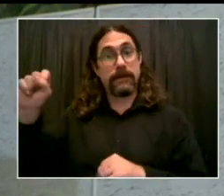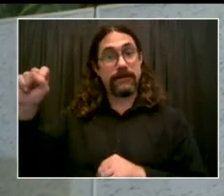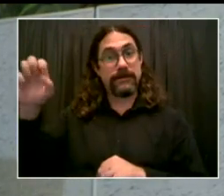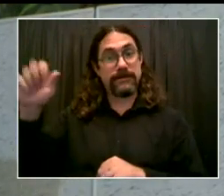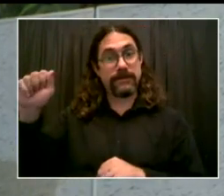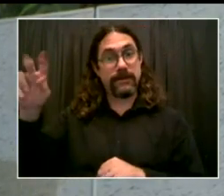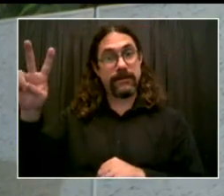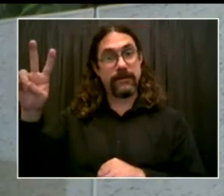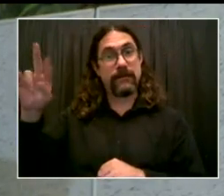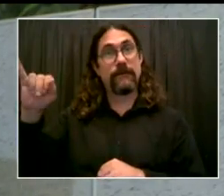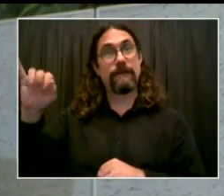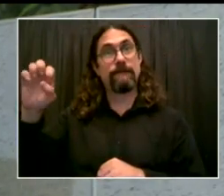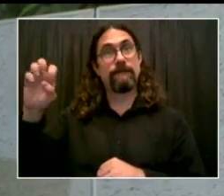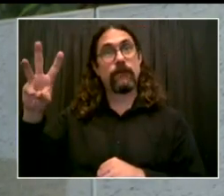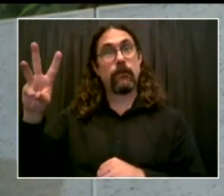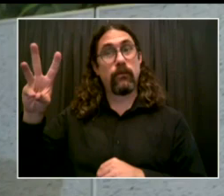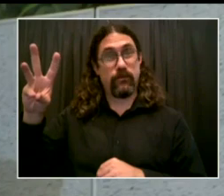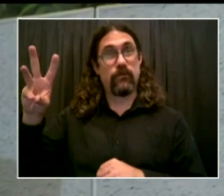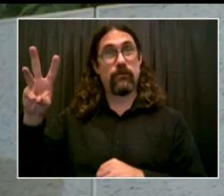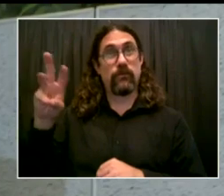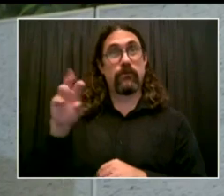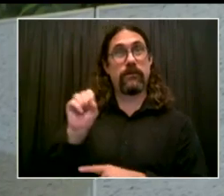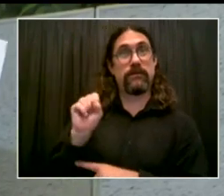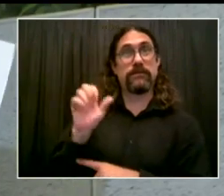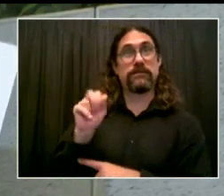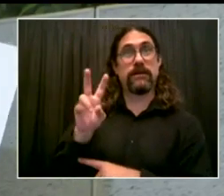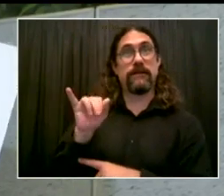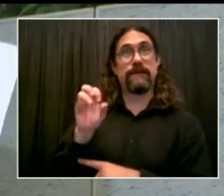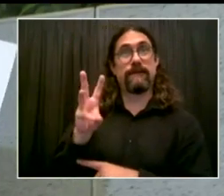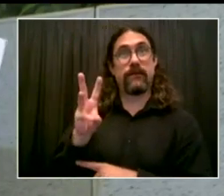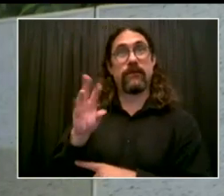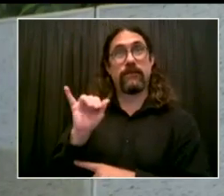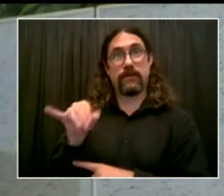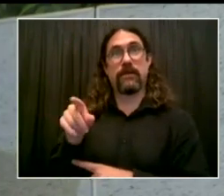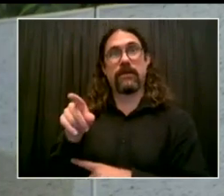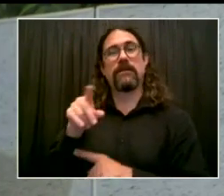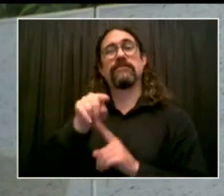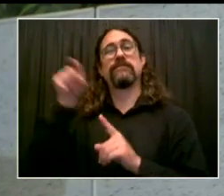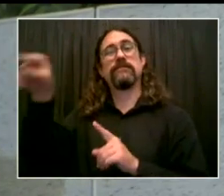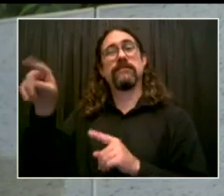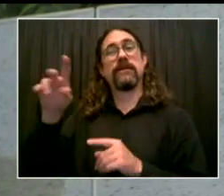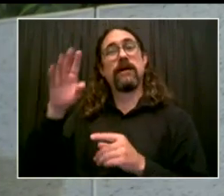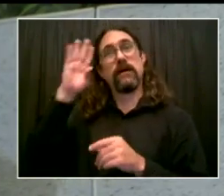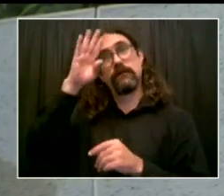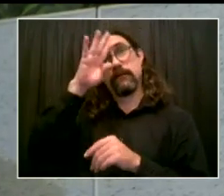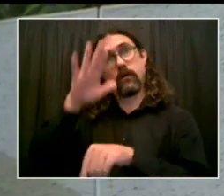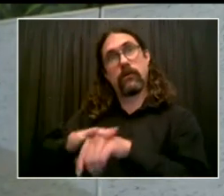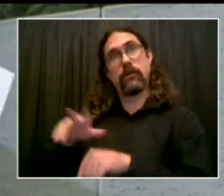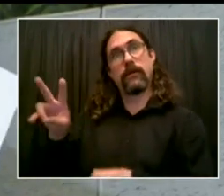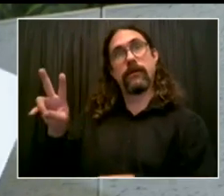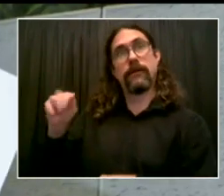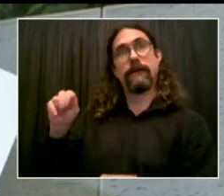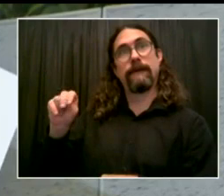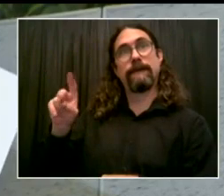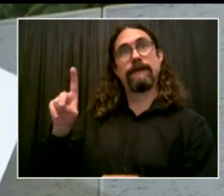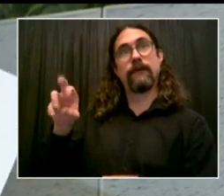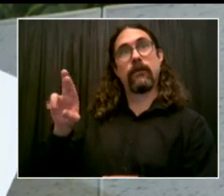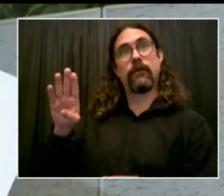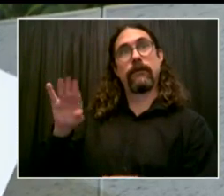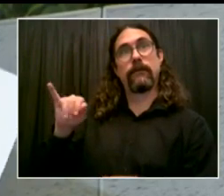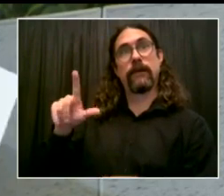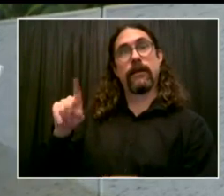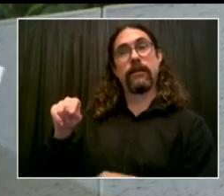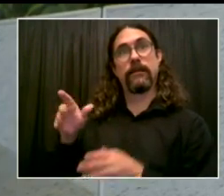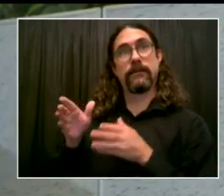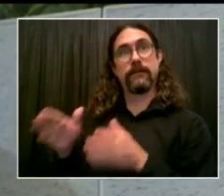Mayor, goes to the long-term facility. And it does jumpstart the health and wellness campus. And